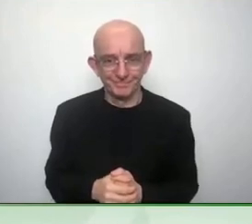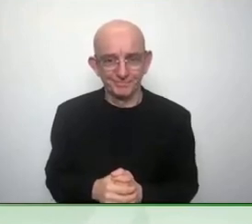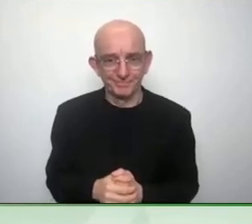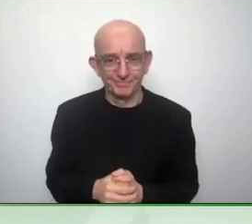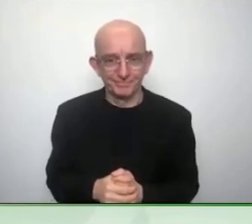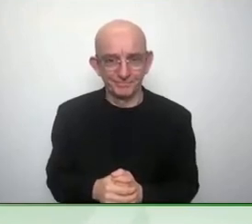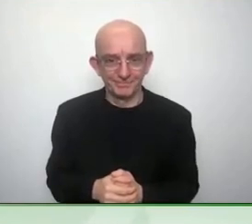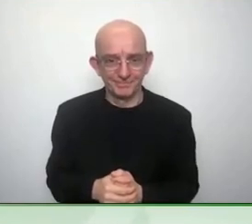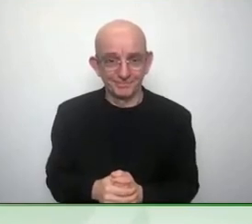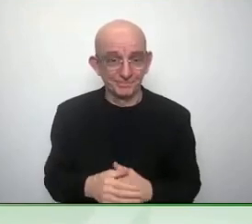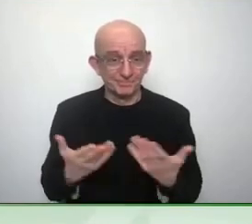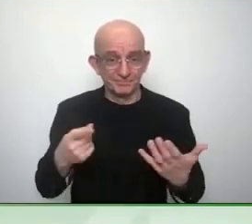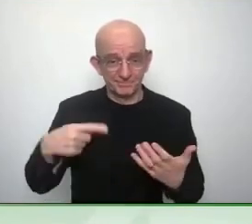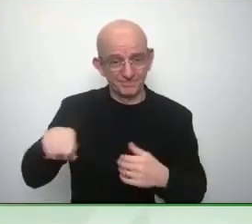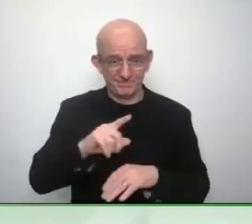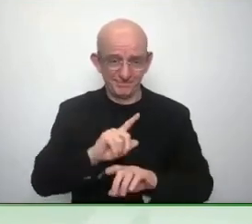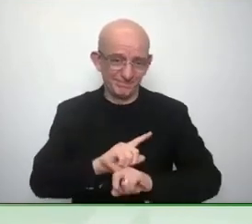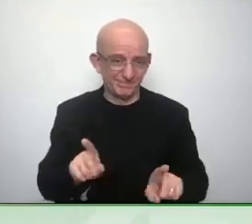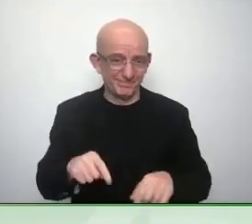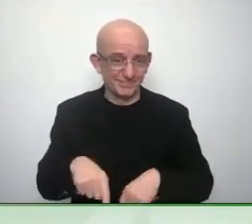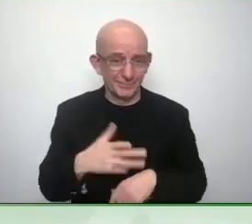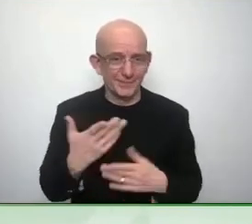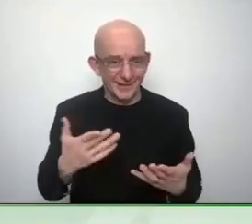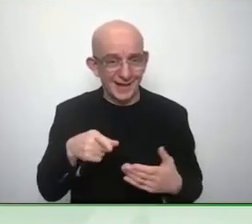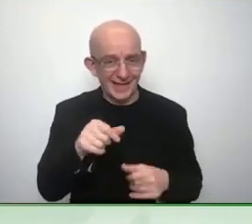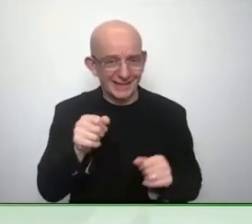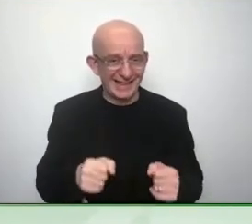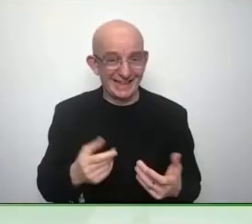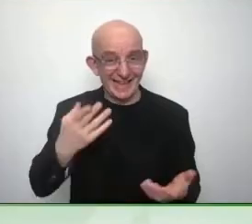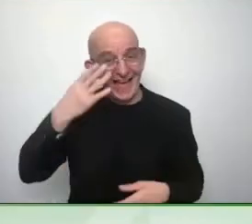Caroline y'all have fun at zero project I'm so jealous